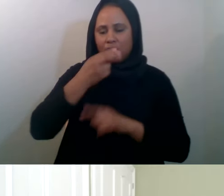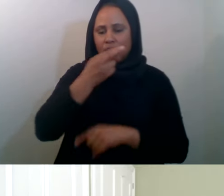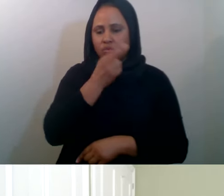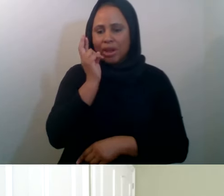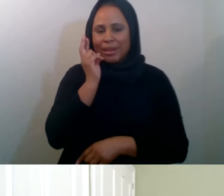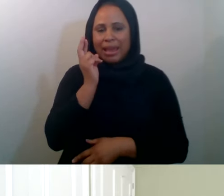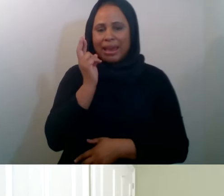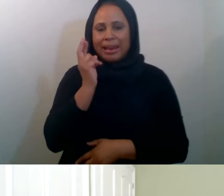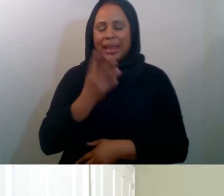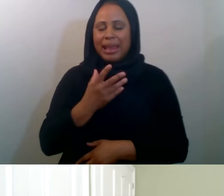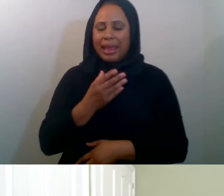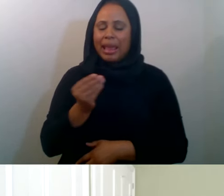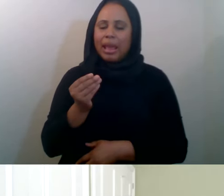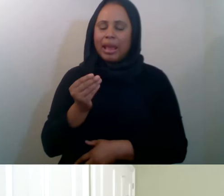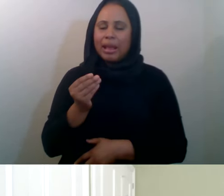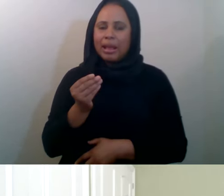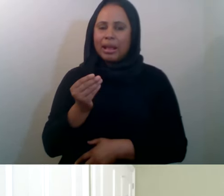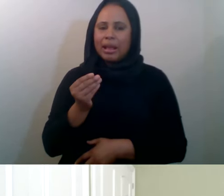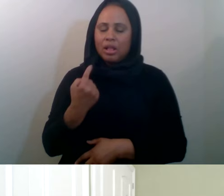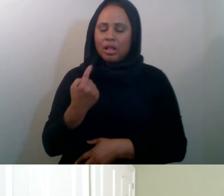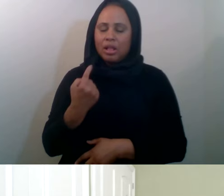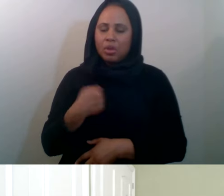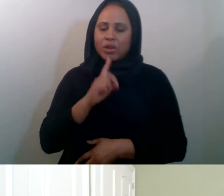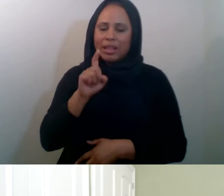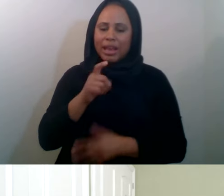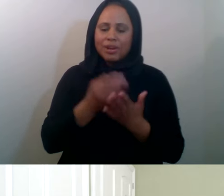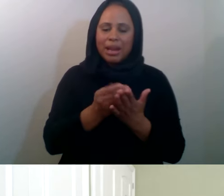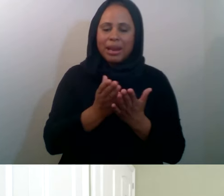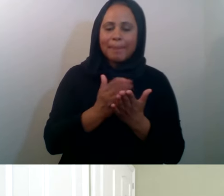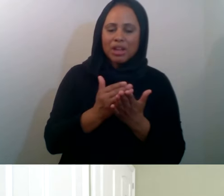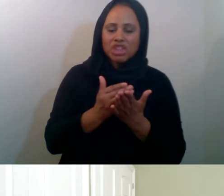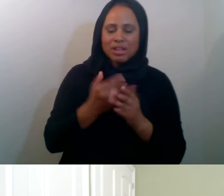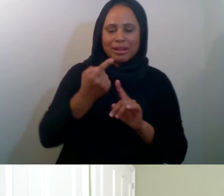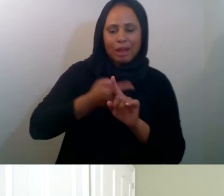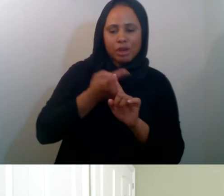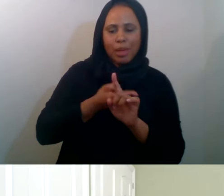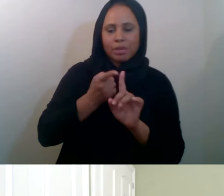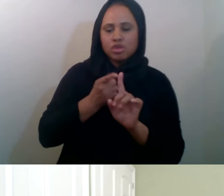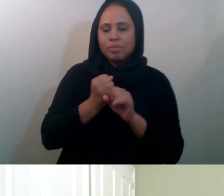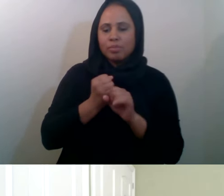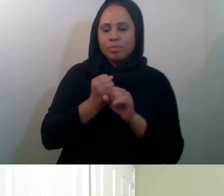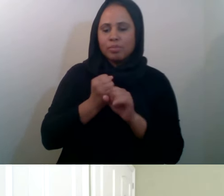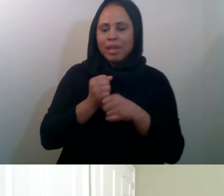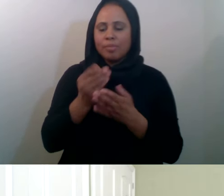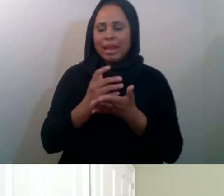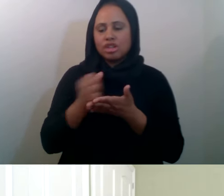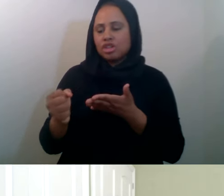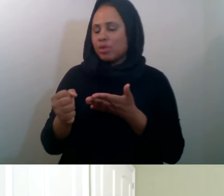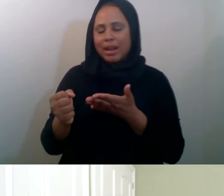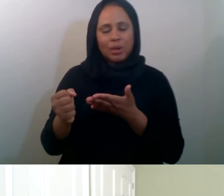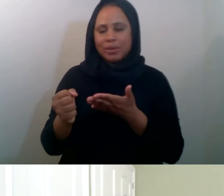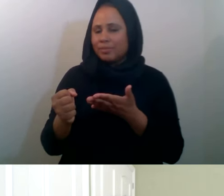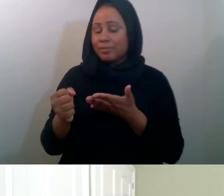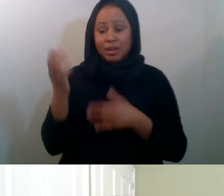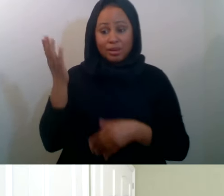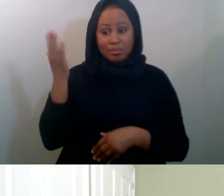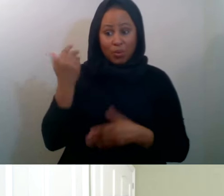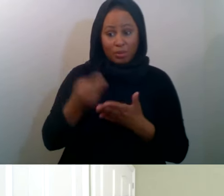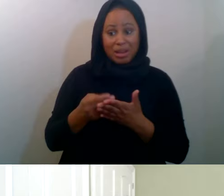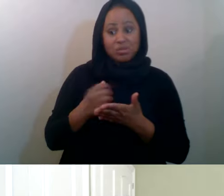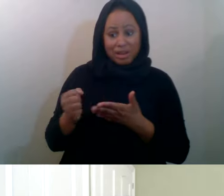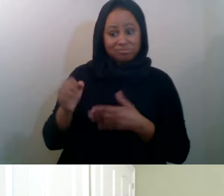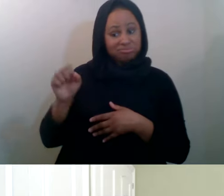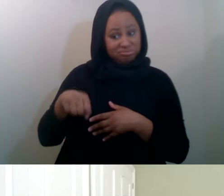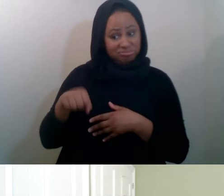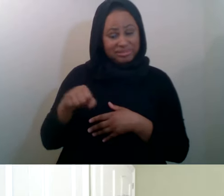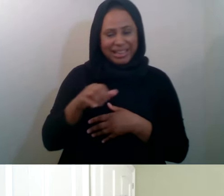and, and really budget out month to month to make sure that we don't run out. Have we run out before? We have. And